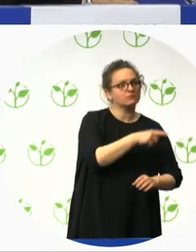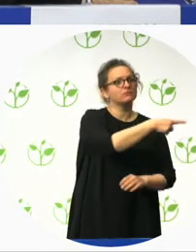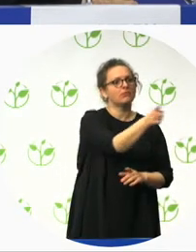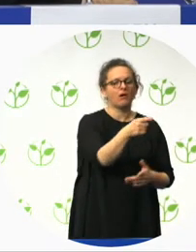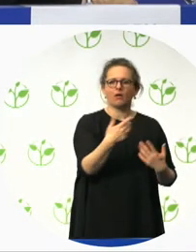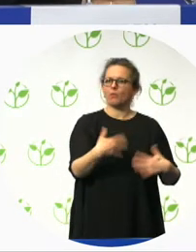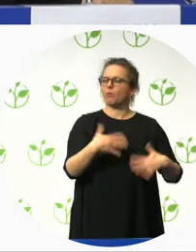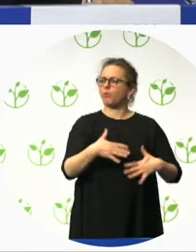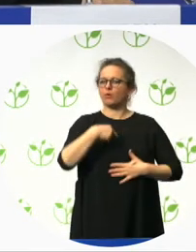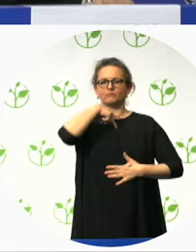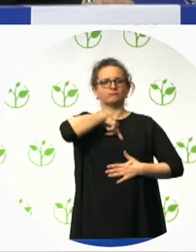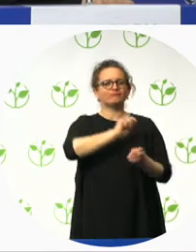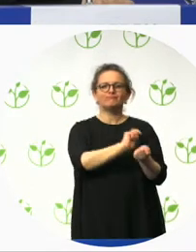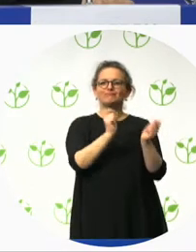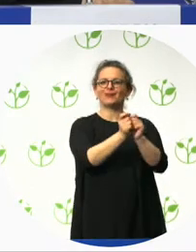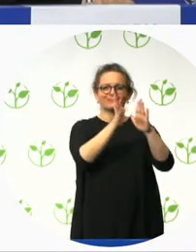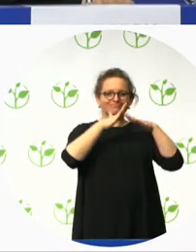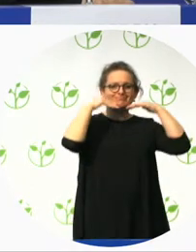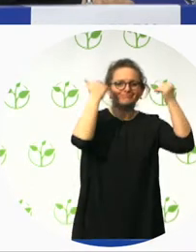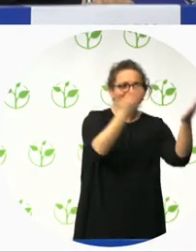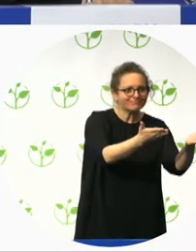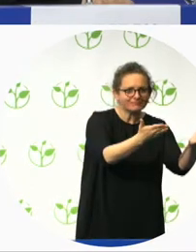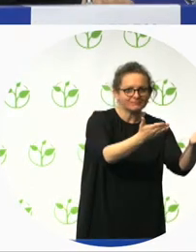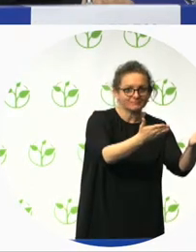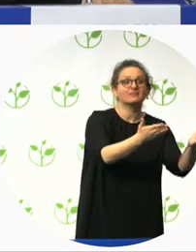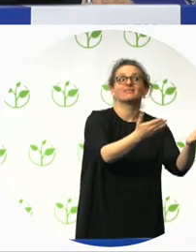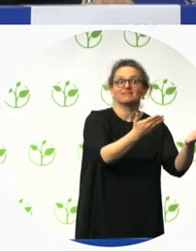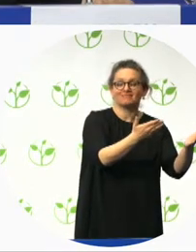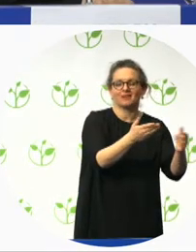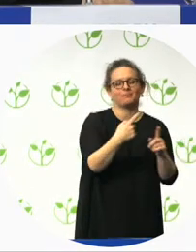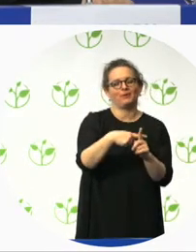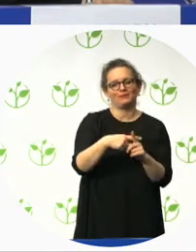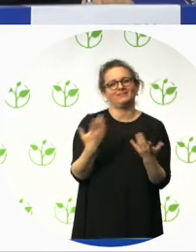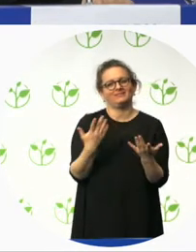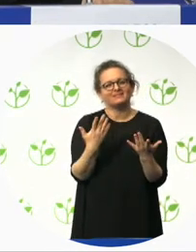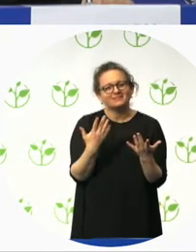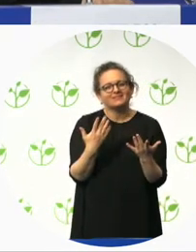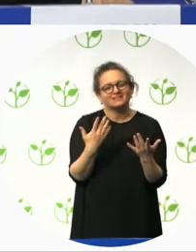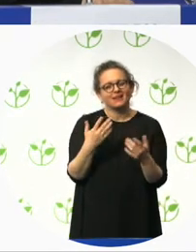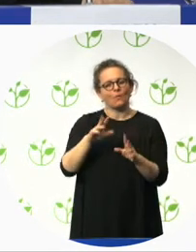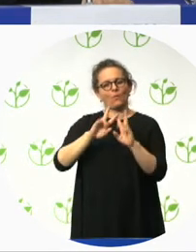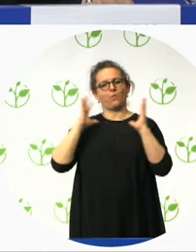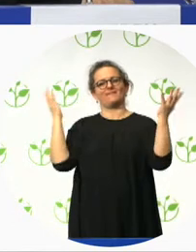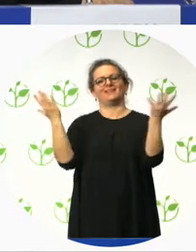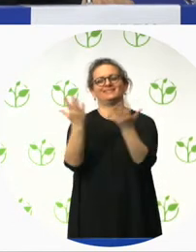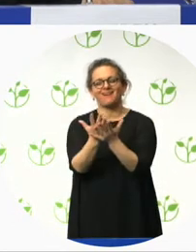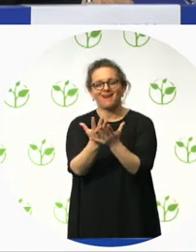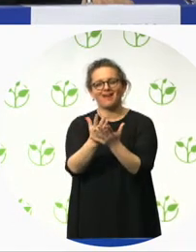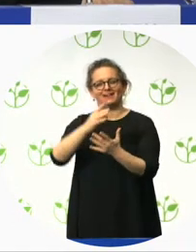individuals. A year later we retested and there was a 95% certainty that the change is statistically